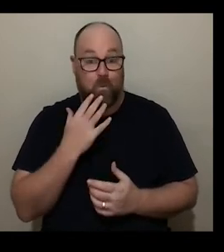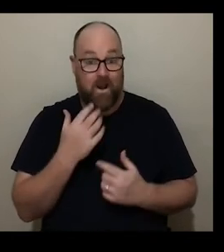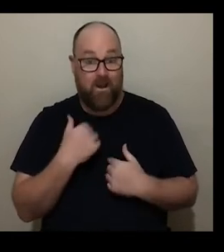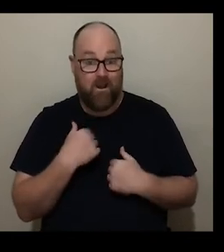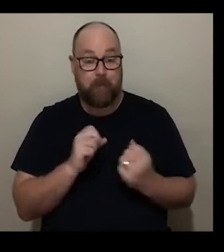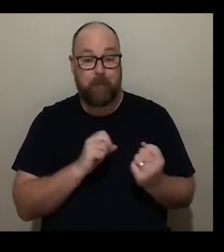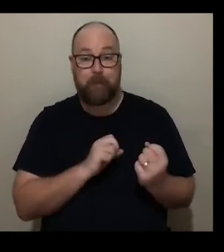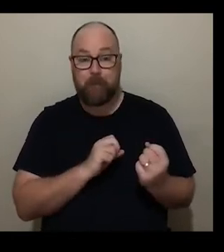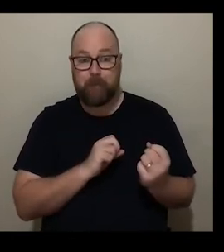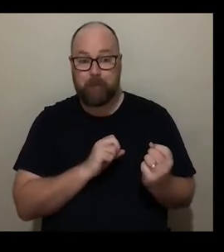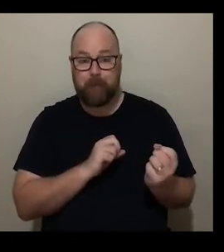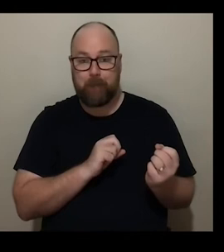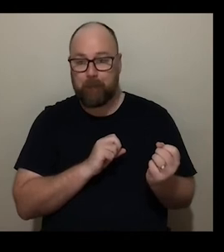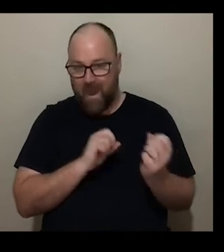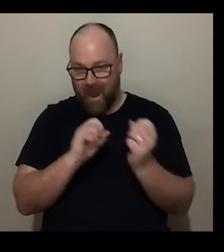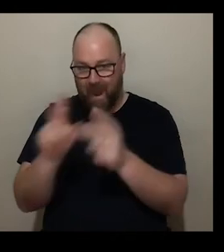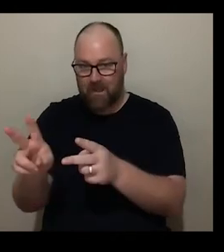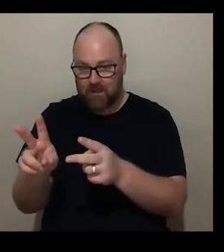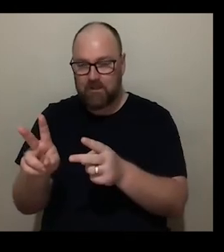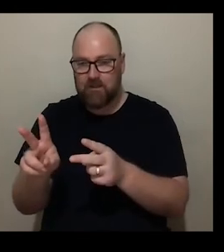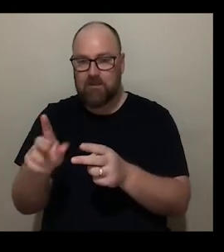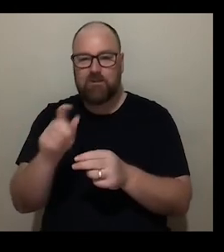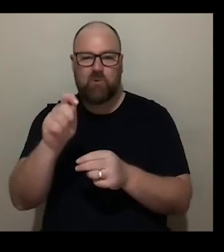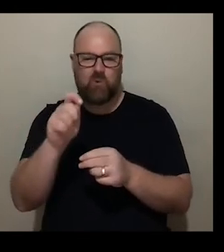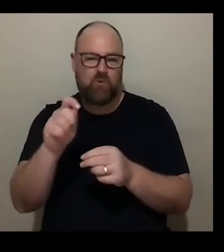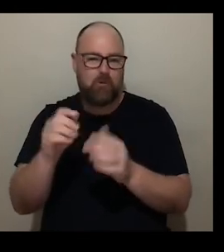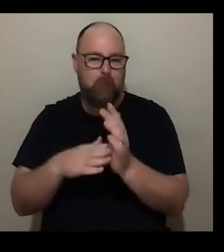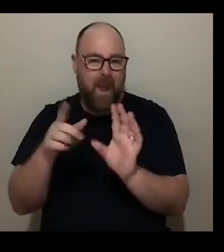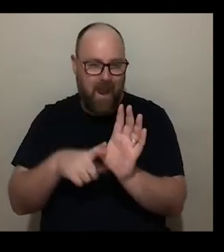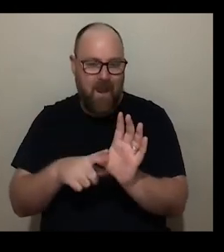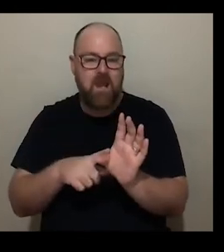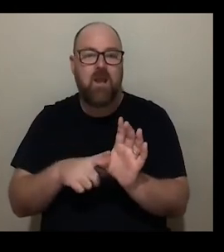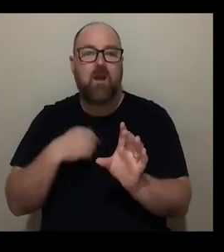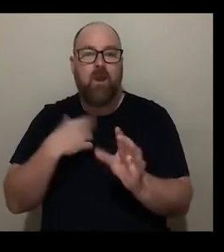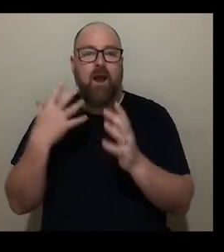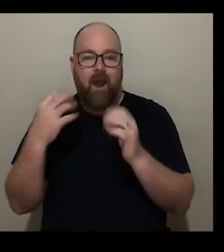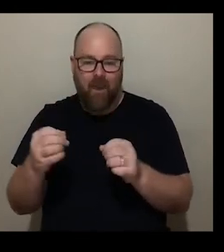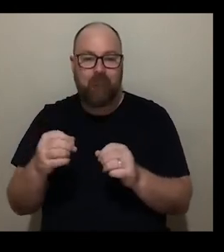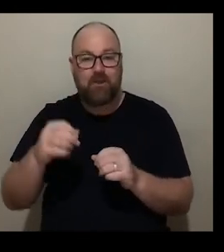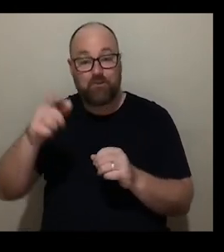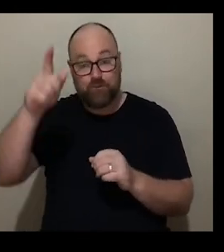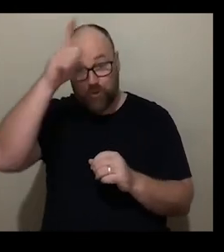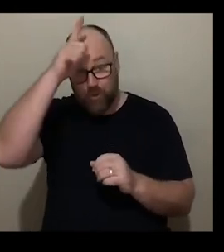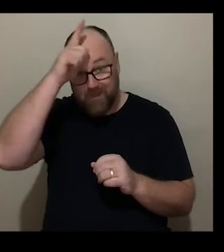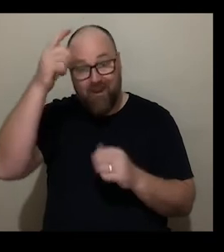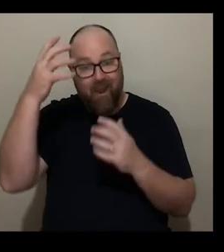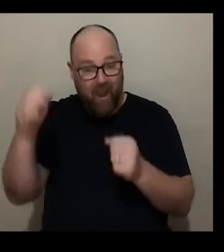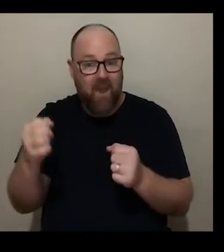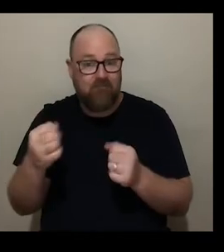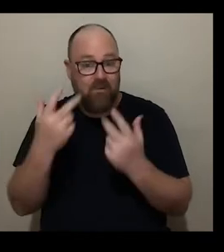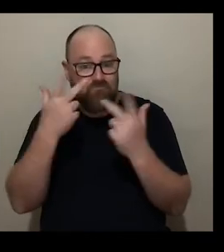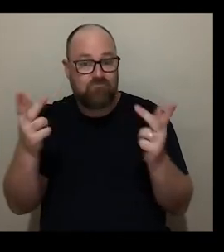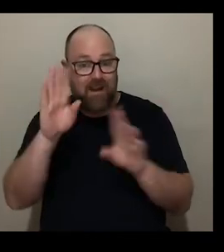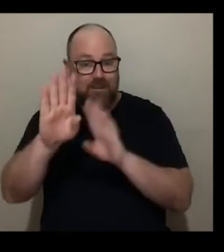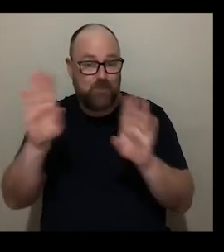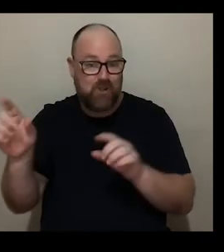um from here at the start of may i also have an exhibition in in cologne in germany um as part